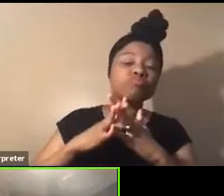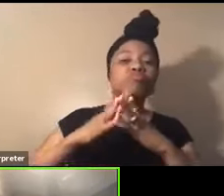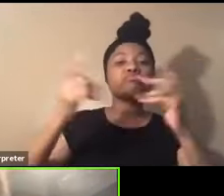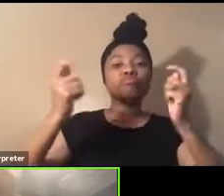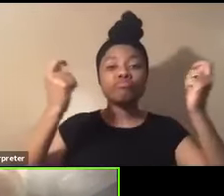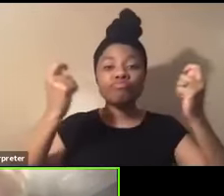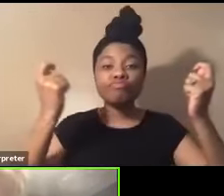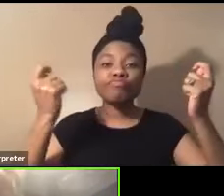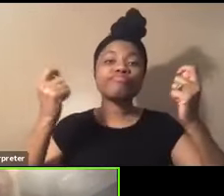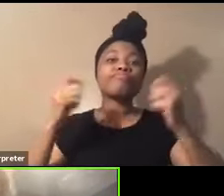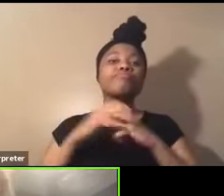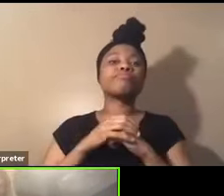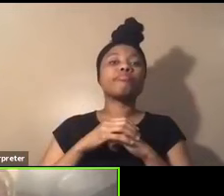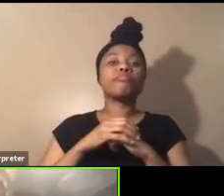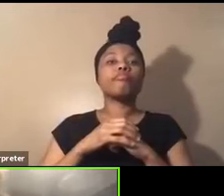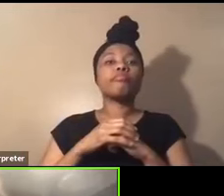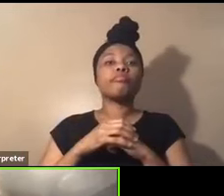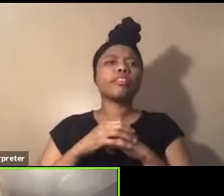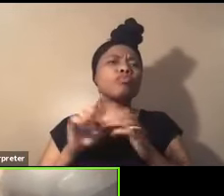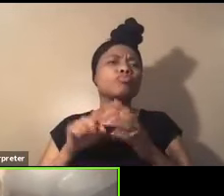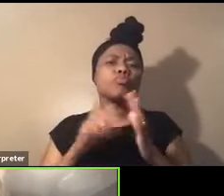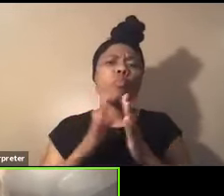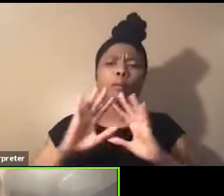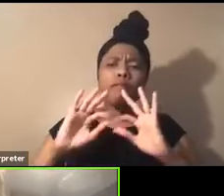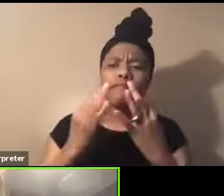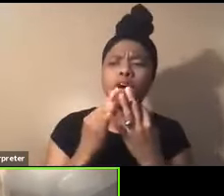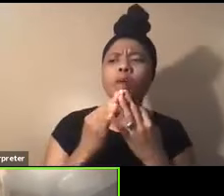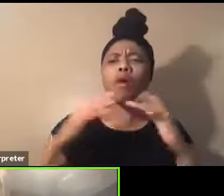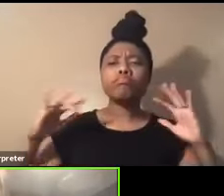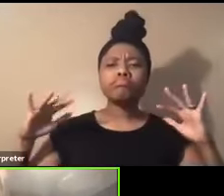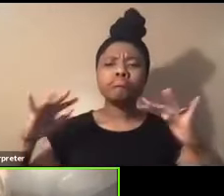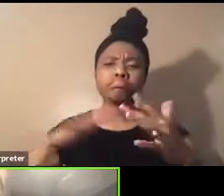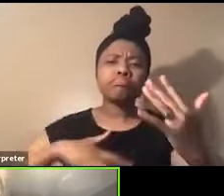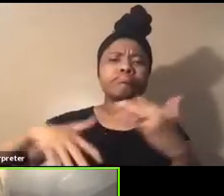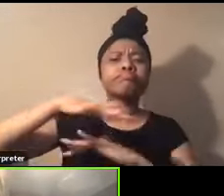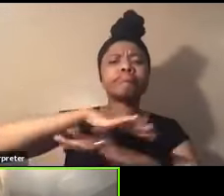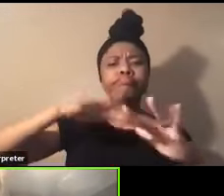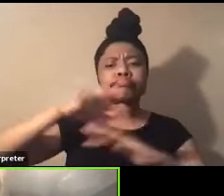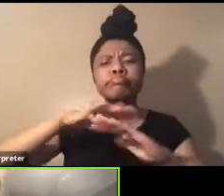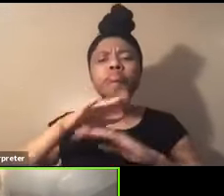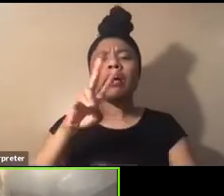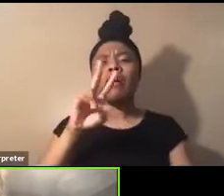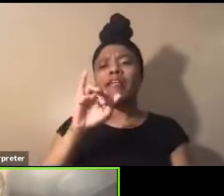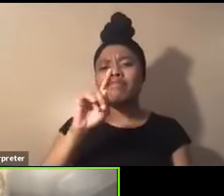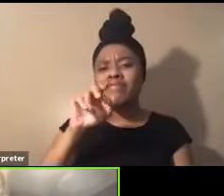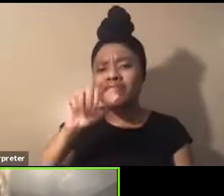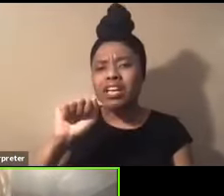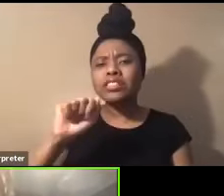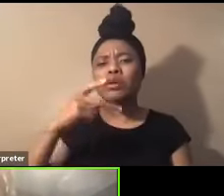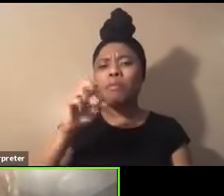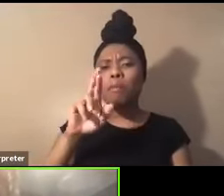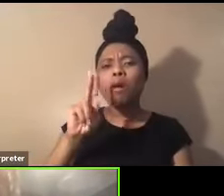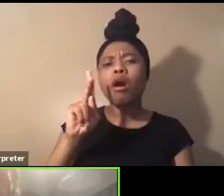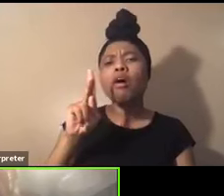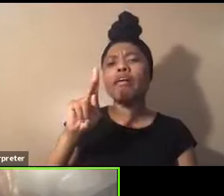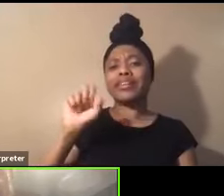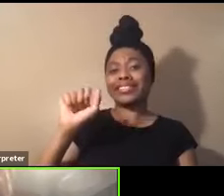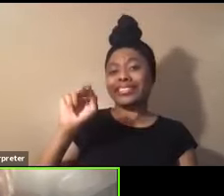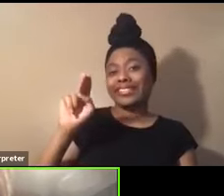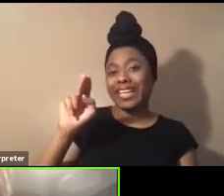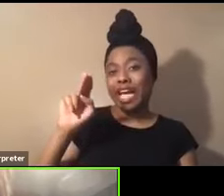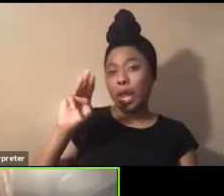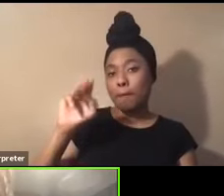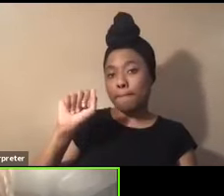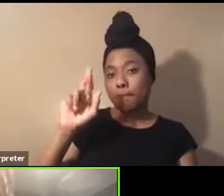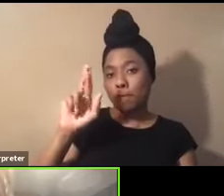you know, just as like a, a family gathering picnic out in Vista del Pueblo, uh, park on San Marcos. This is at the foot of a